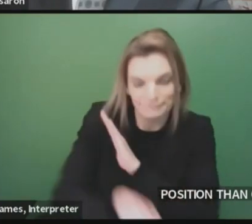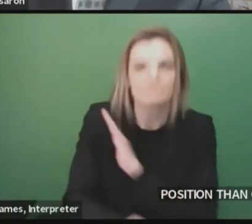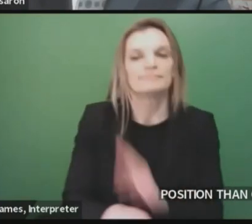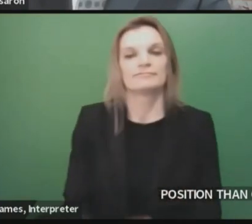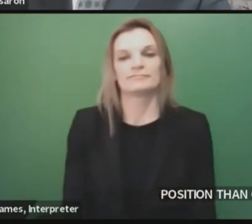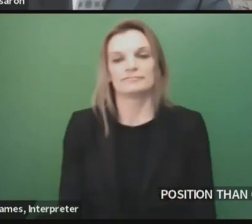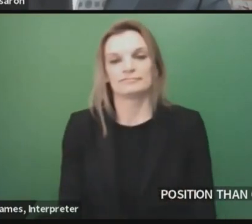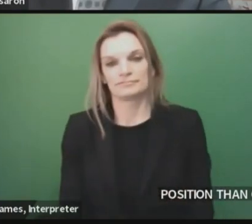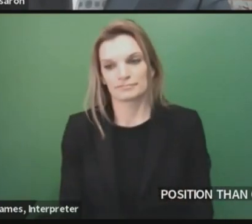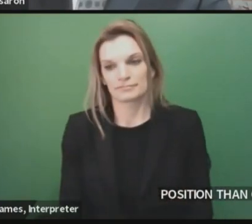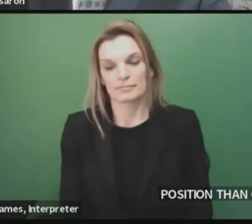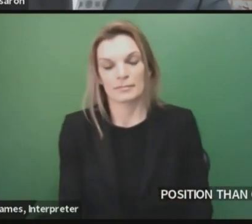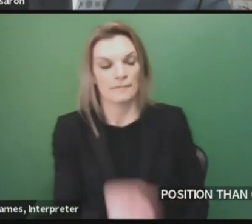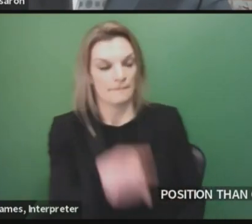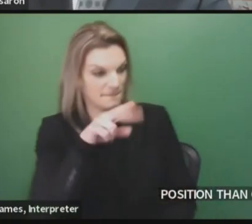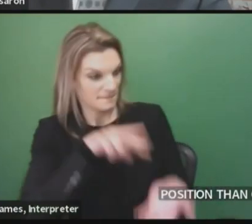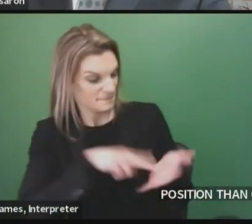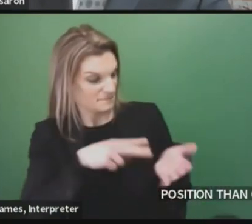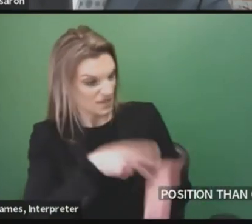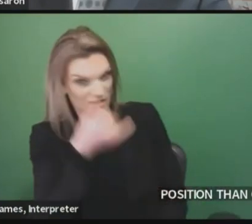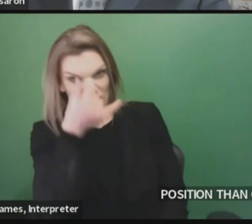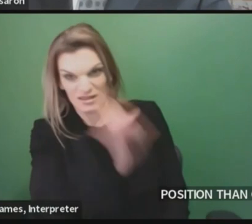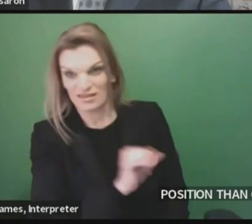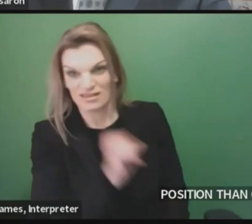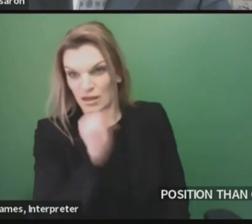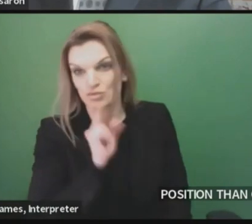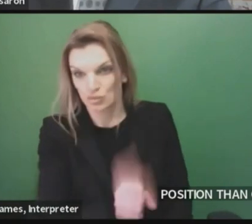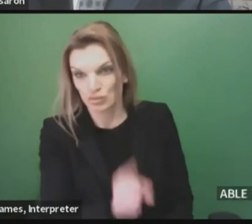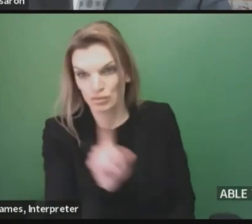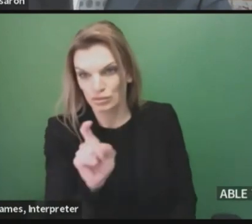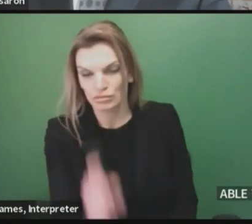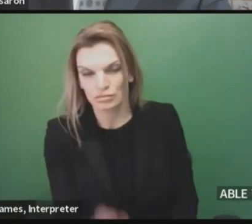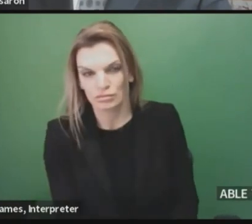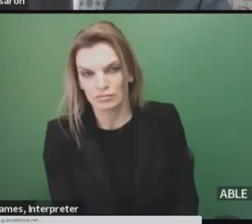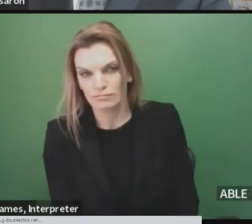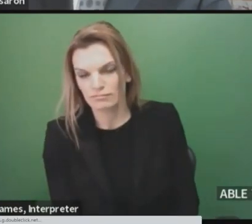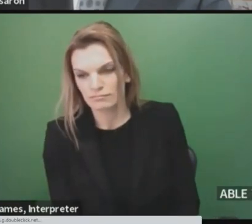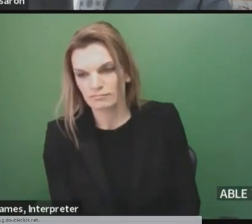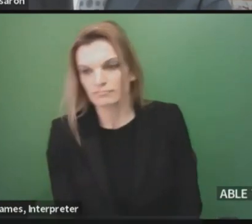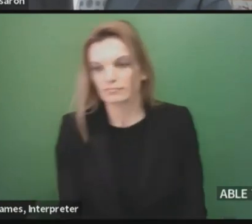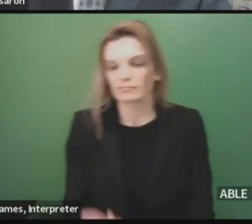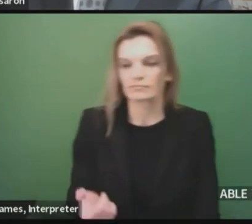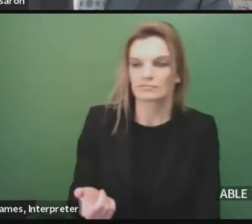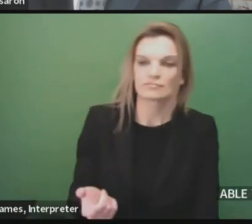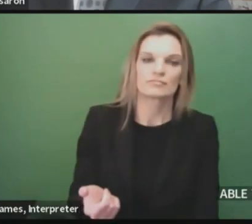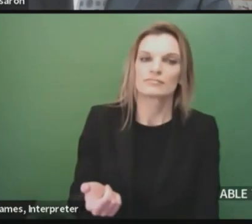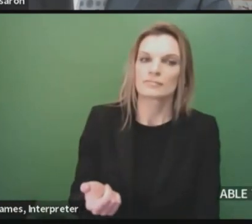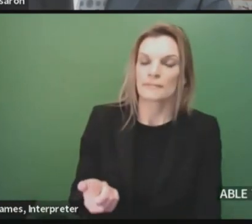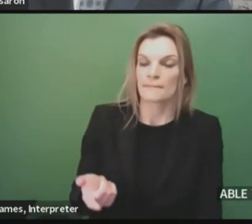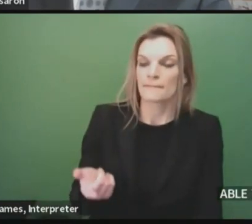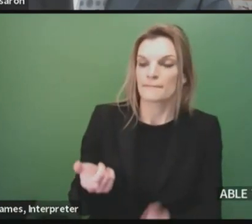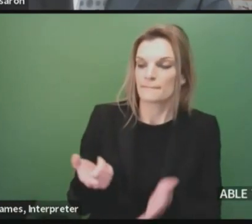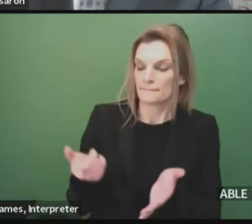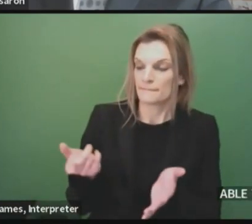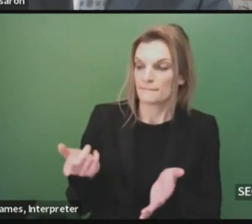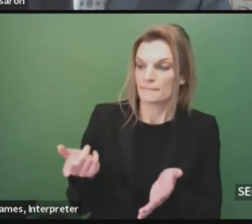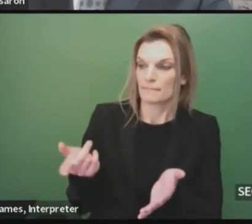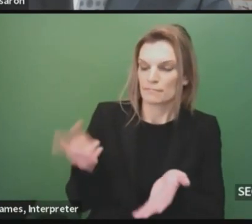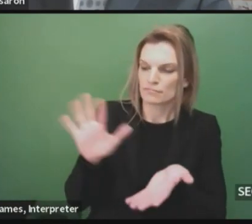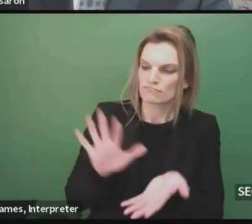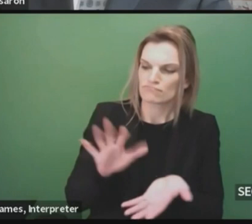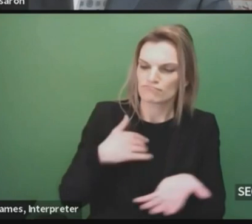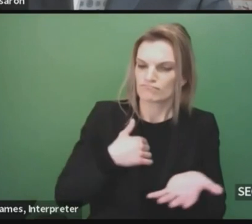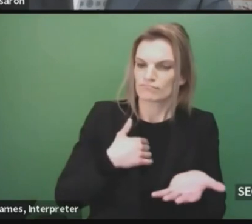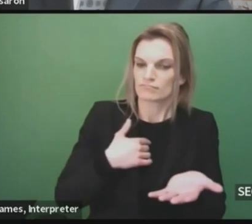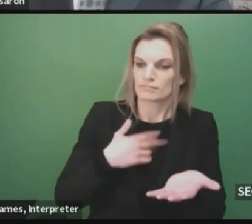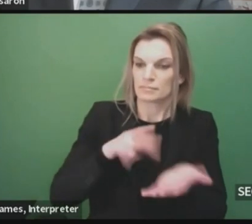So is this a hoax then? It's just a head fake? I can't speak to the intentions. I don't know if it